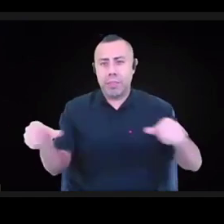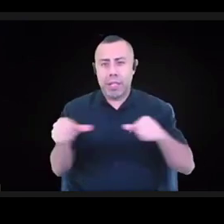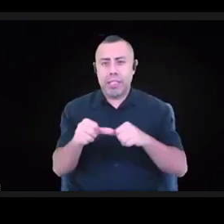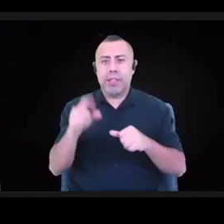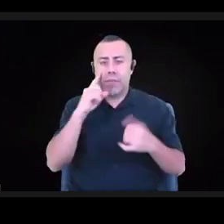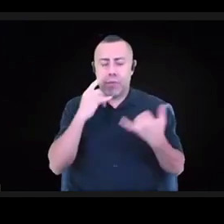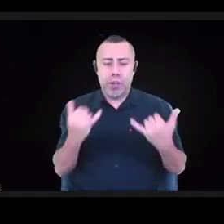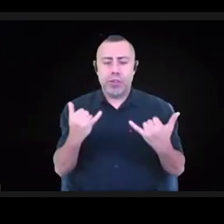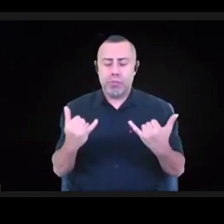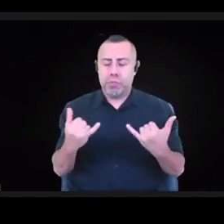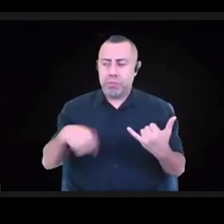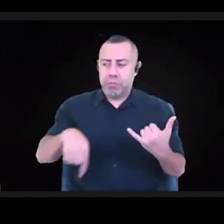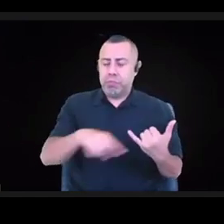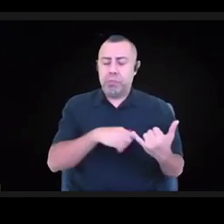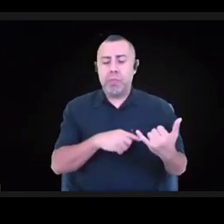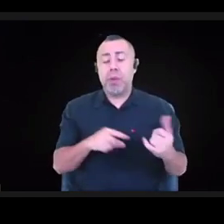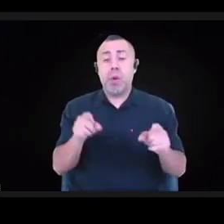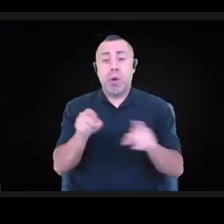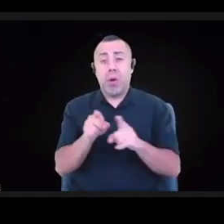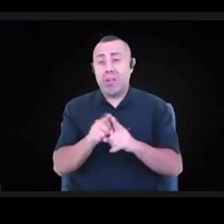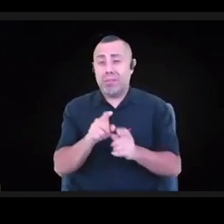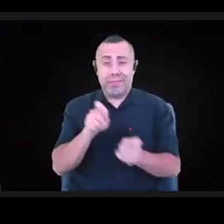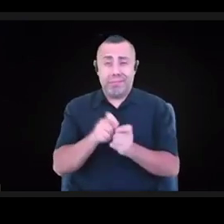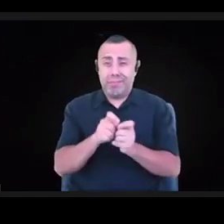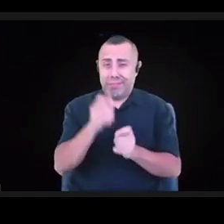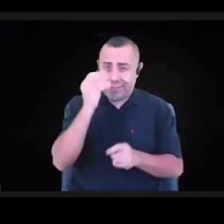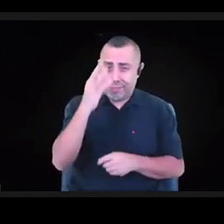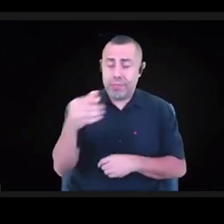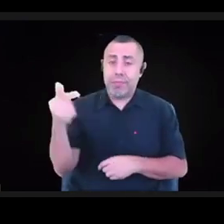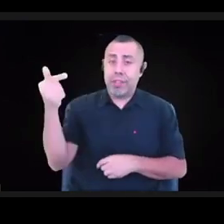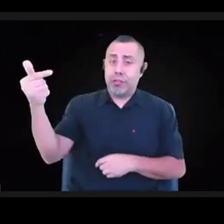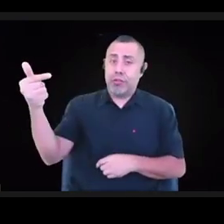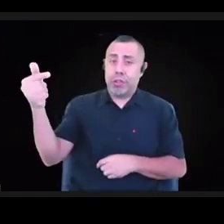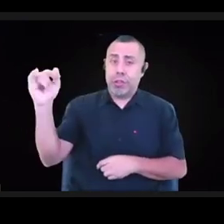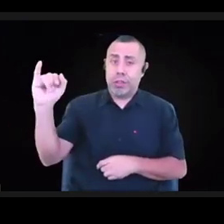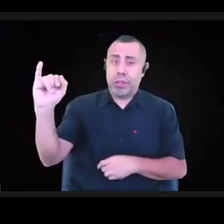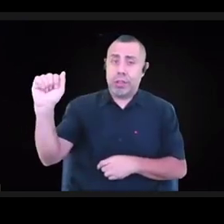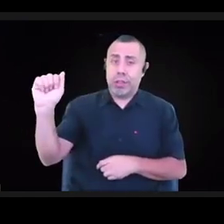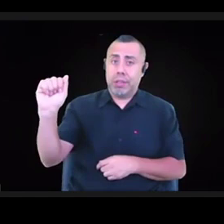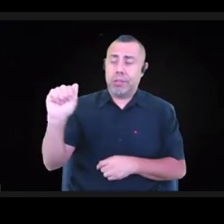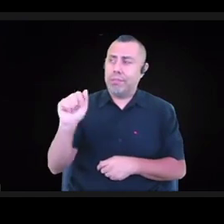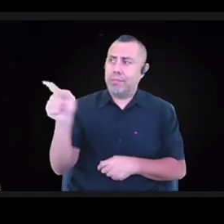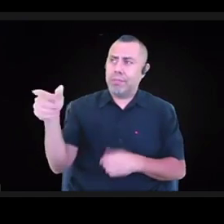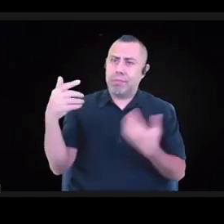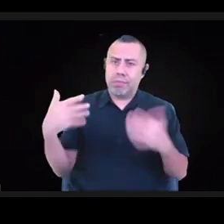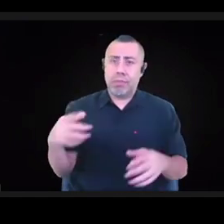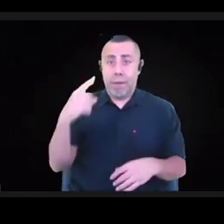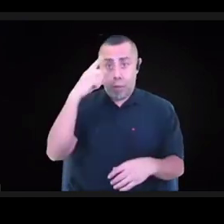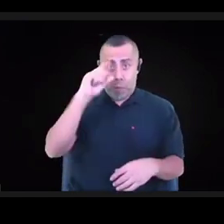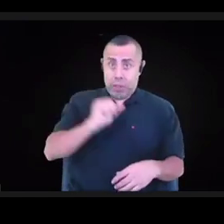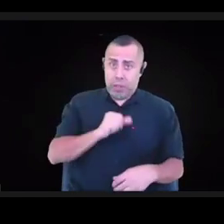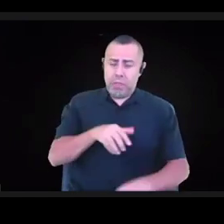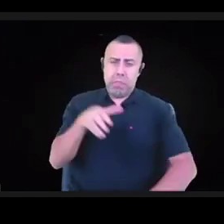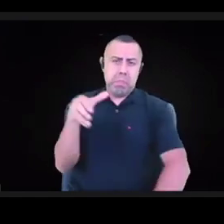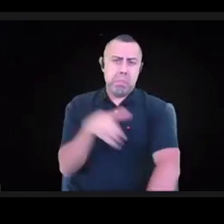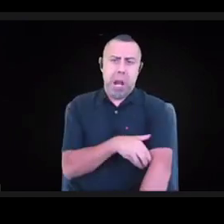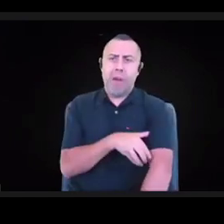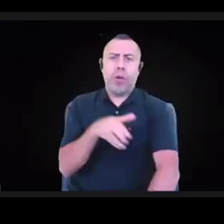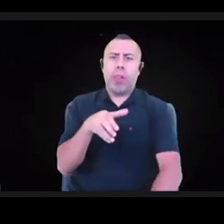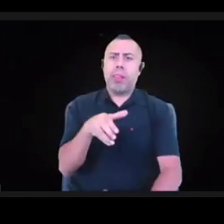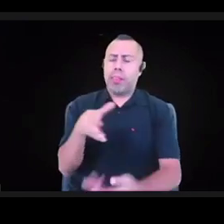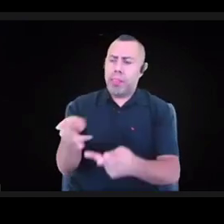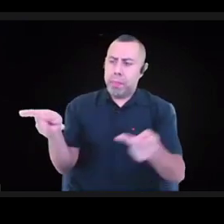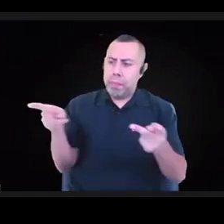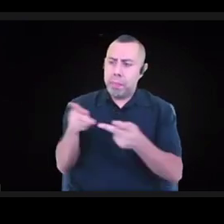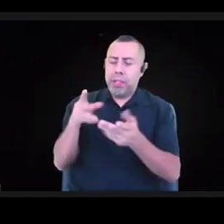GIA has been such a powerful space of learning for me over the years. I just want to name the racial